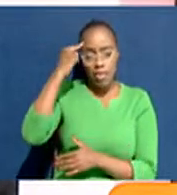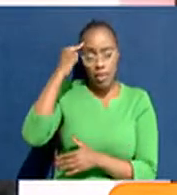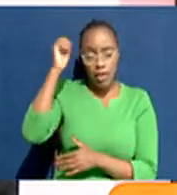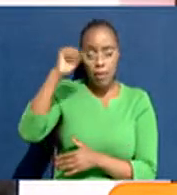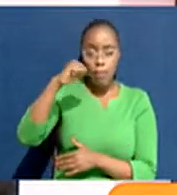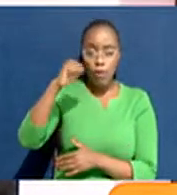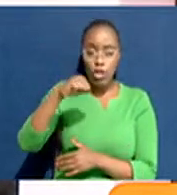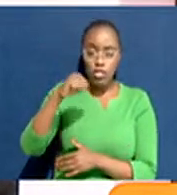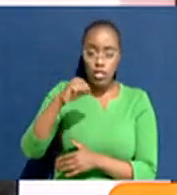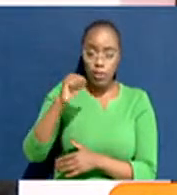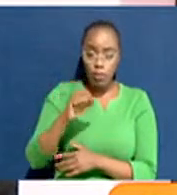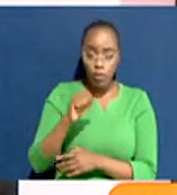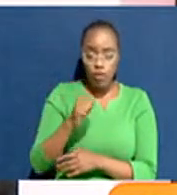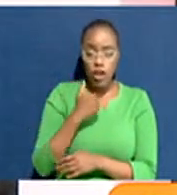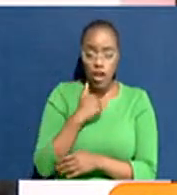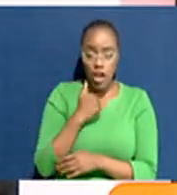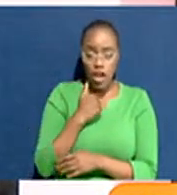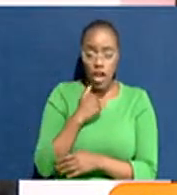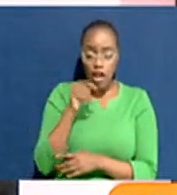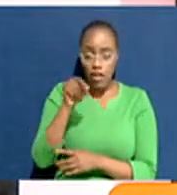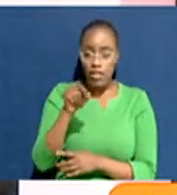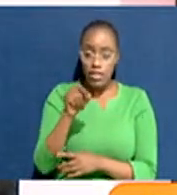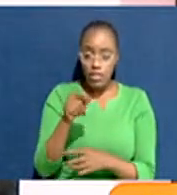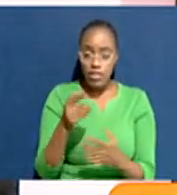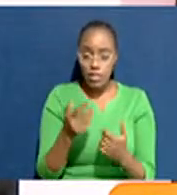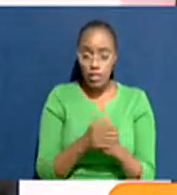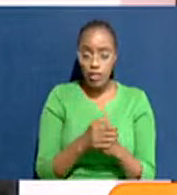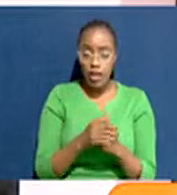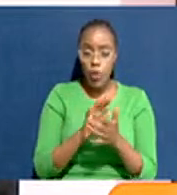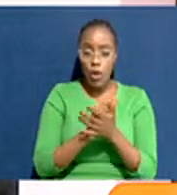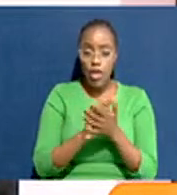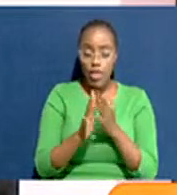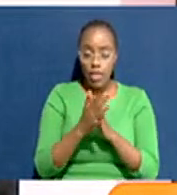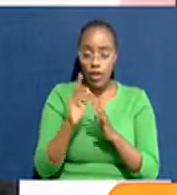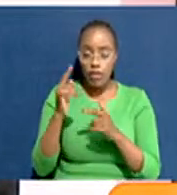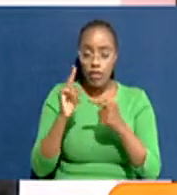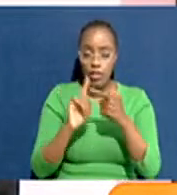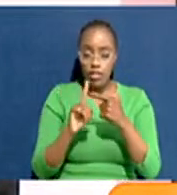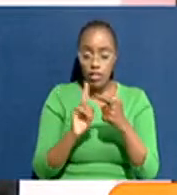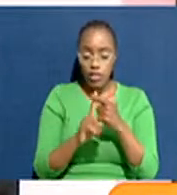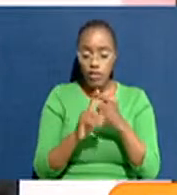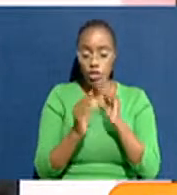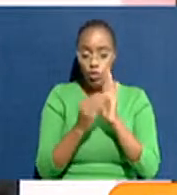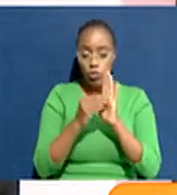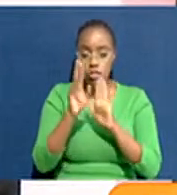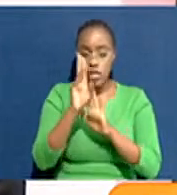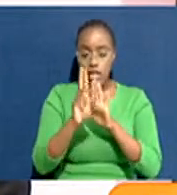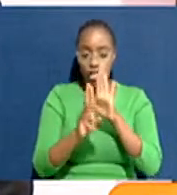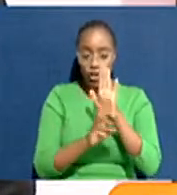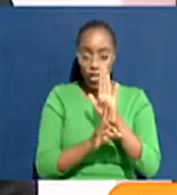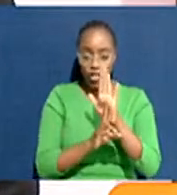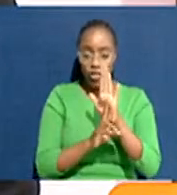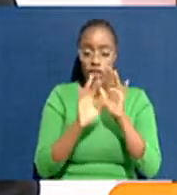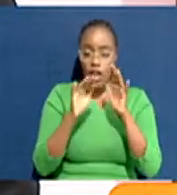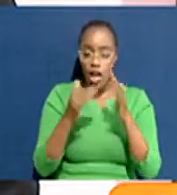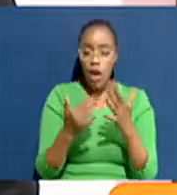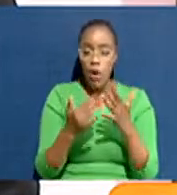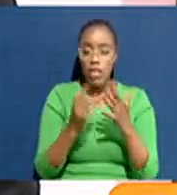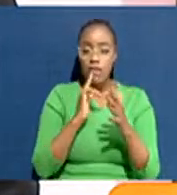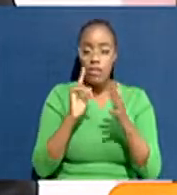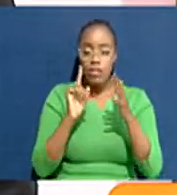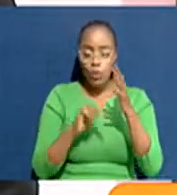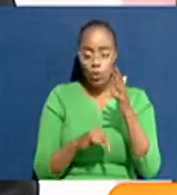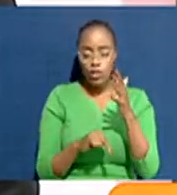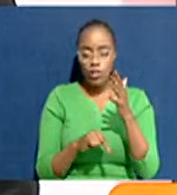actually pursue this line without, first of all, setting out regulations. The law, the way it says is that